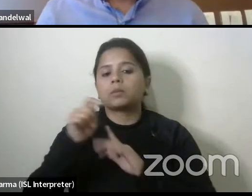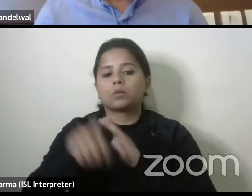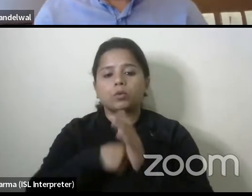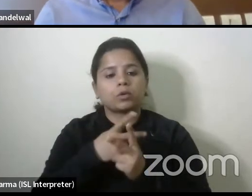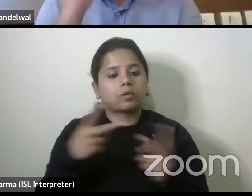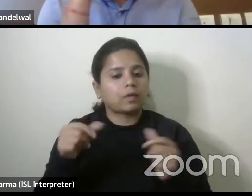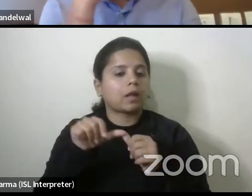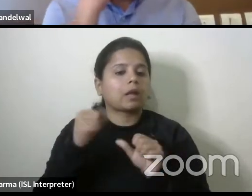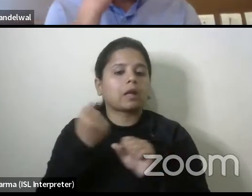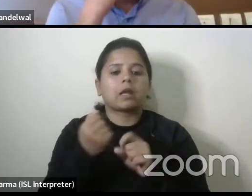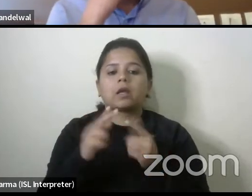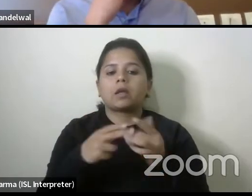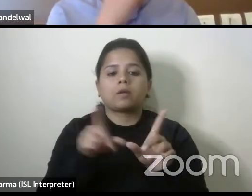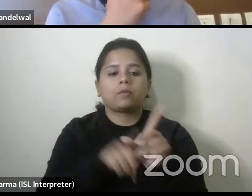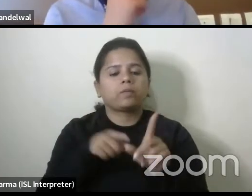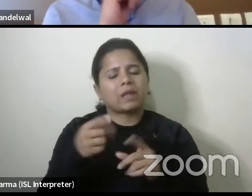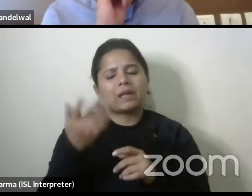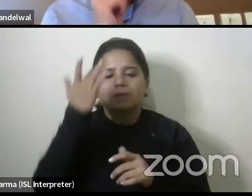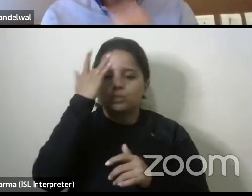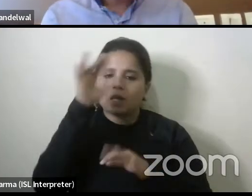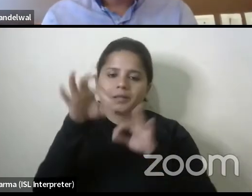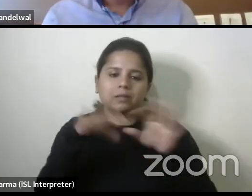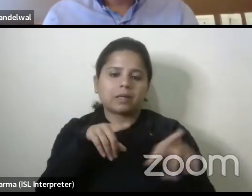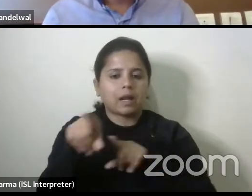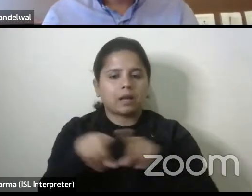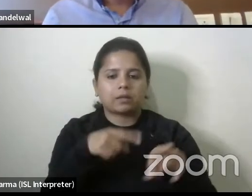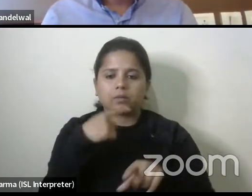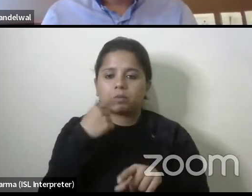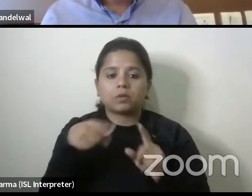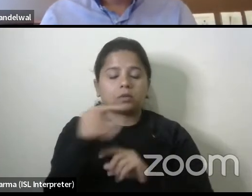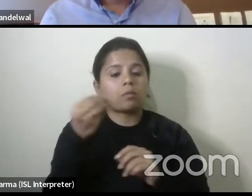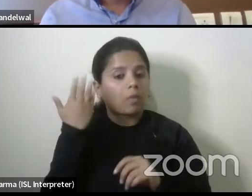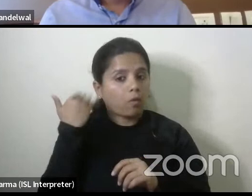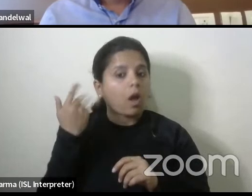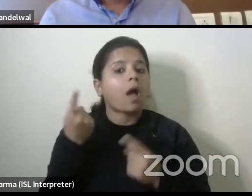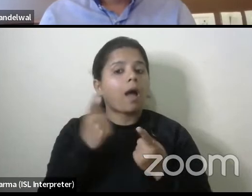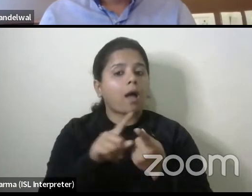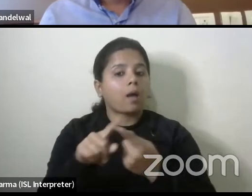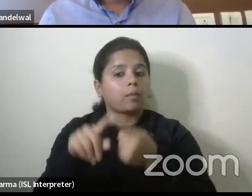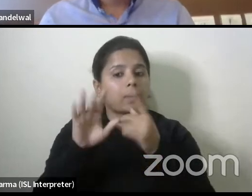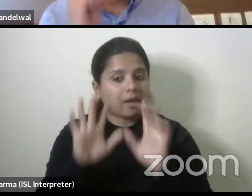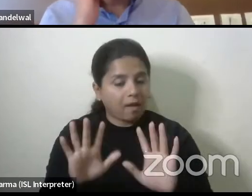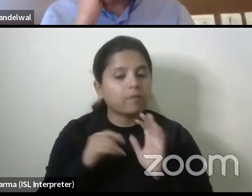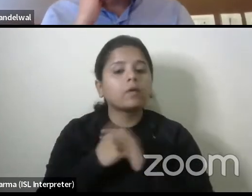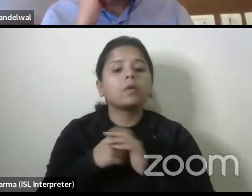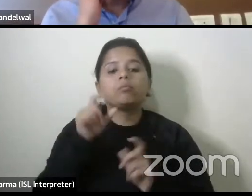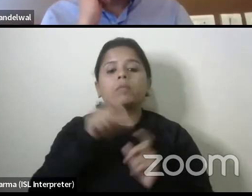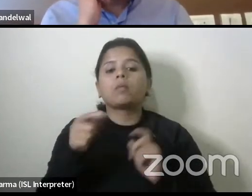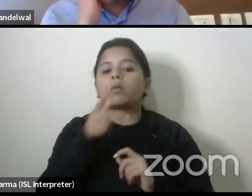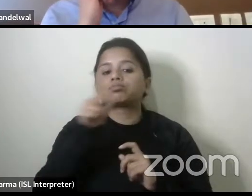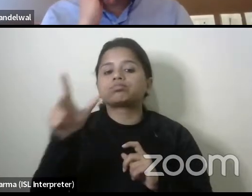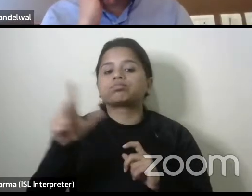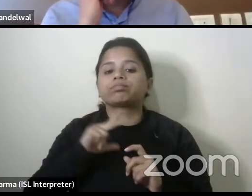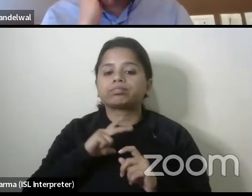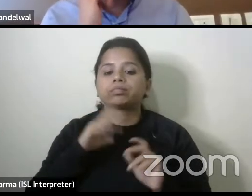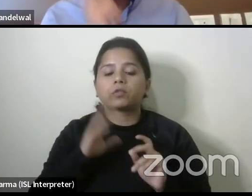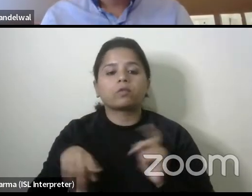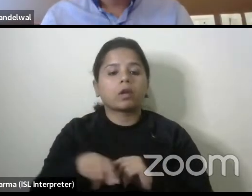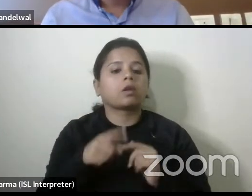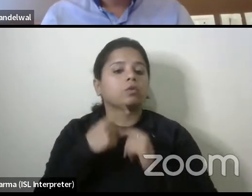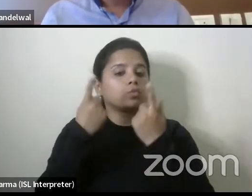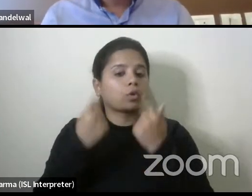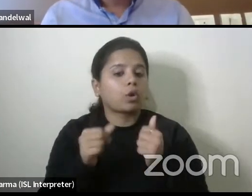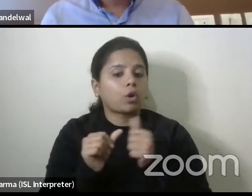taking an example from the smart city so there have been instances where the people have uh told us to audit whether